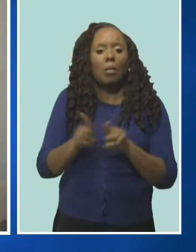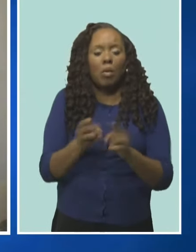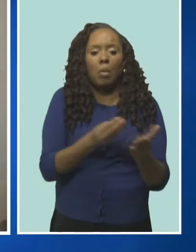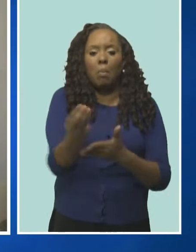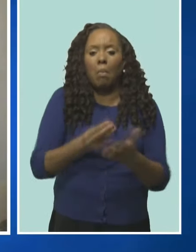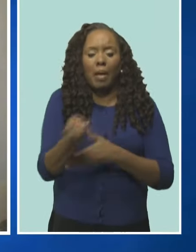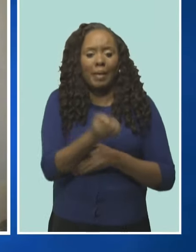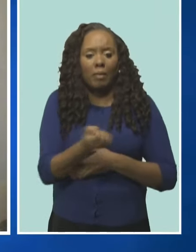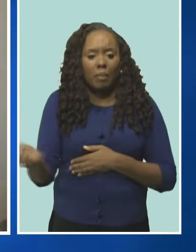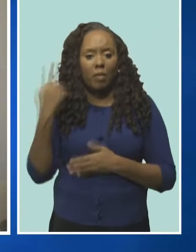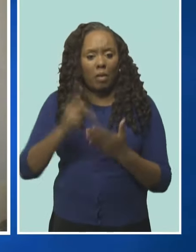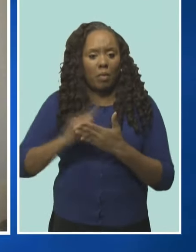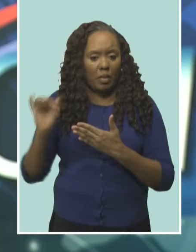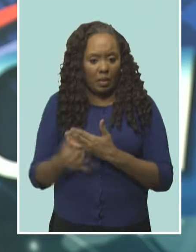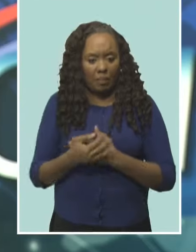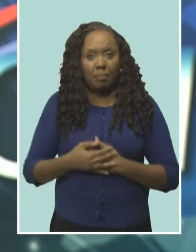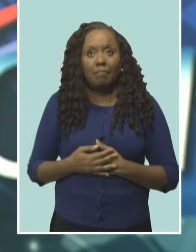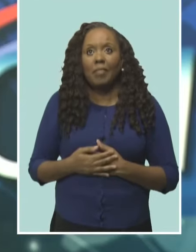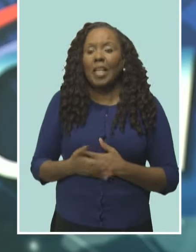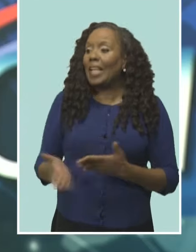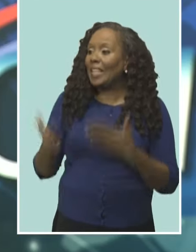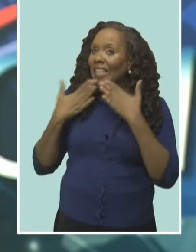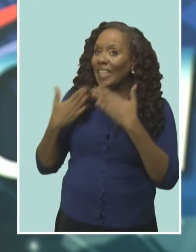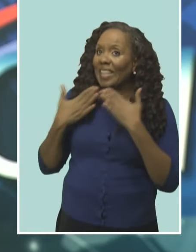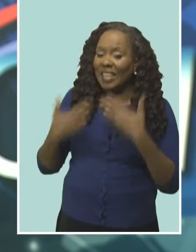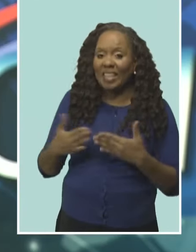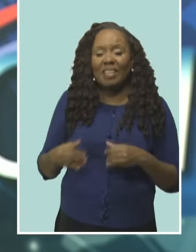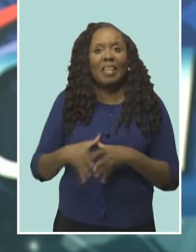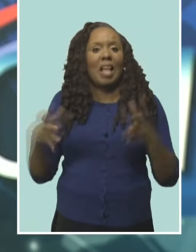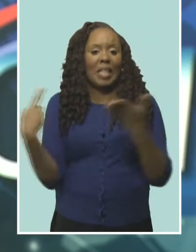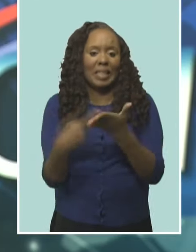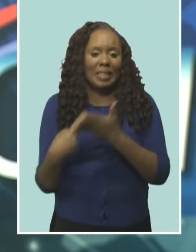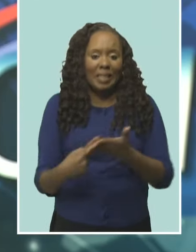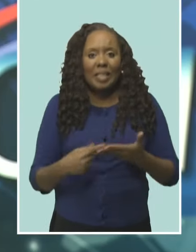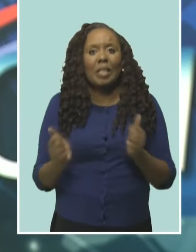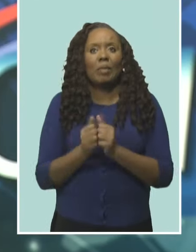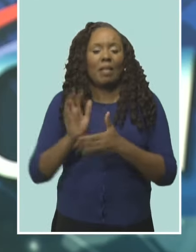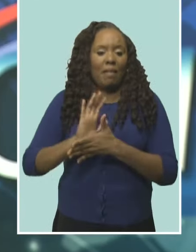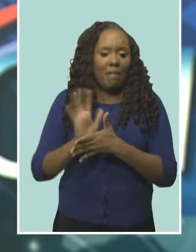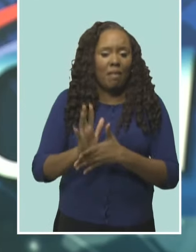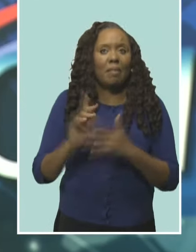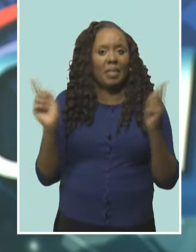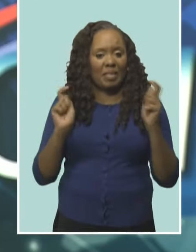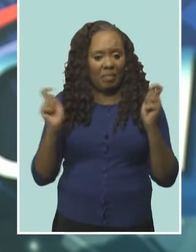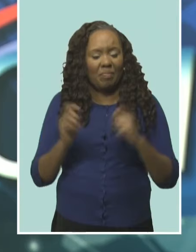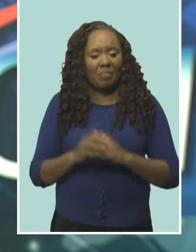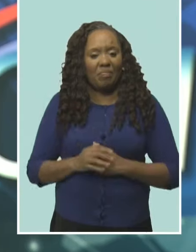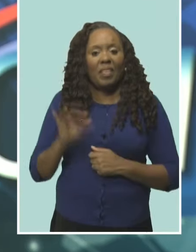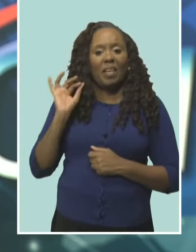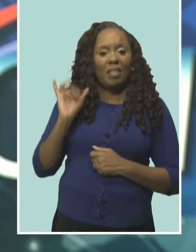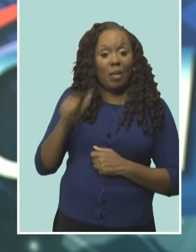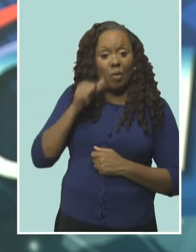of those projects. Okay, DeCarla, thank you so much. A lot to talk about with the film industry. That is